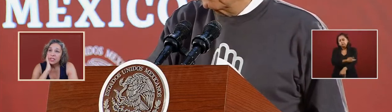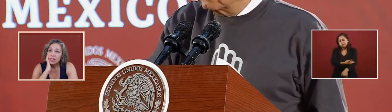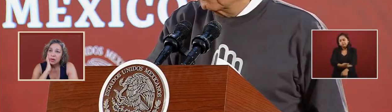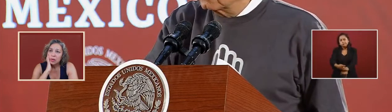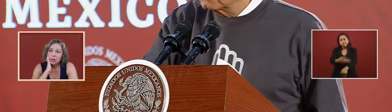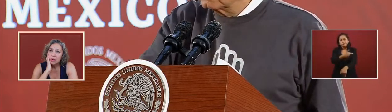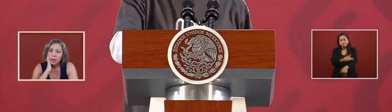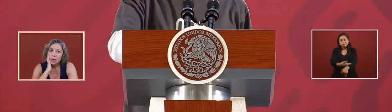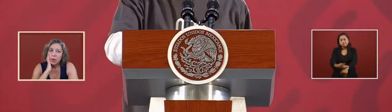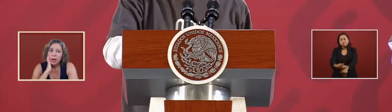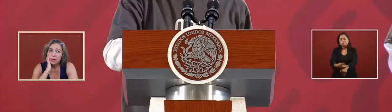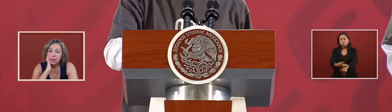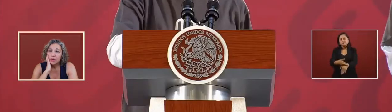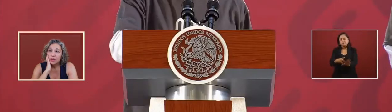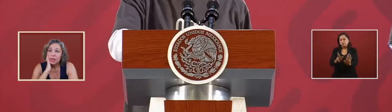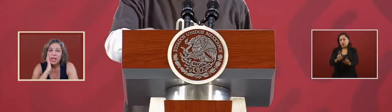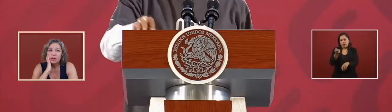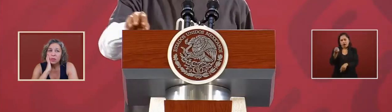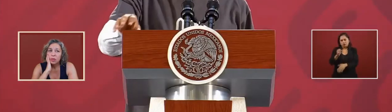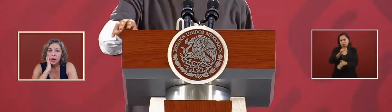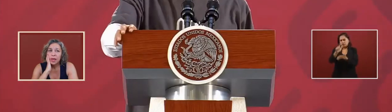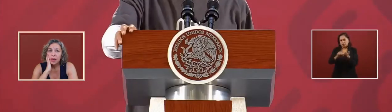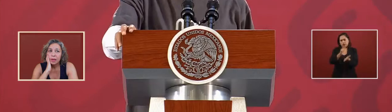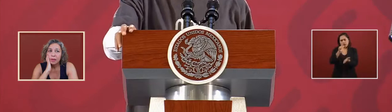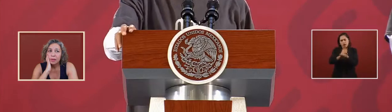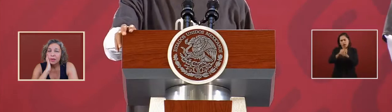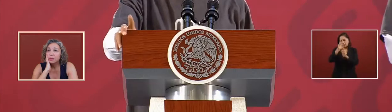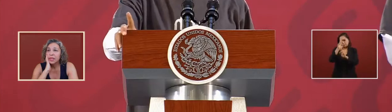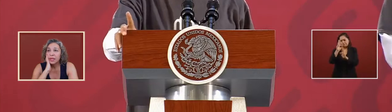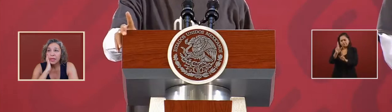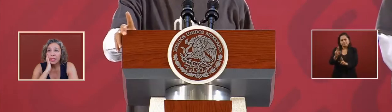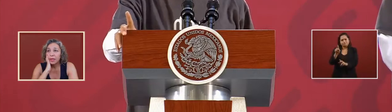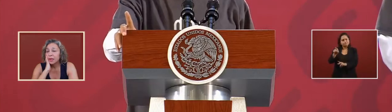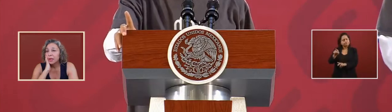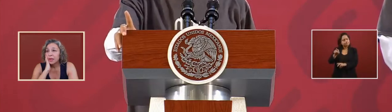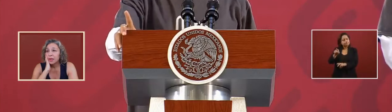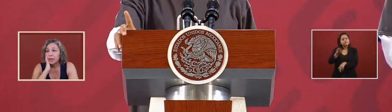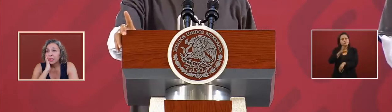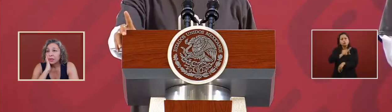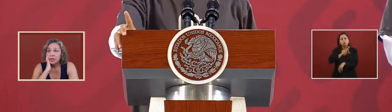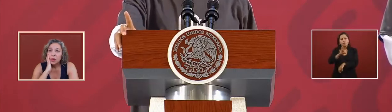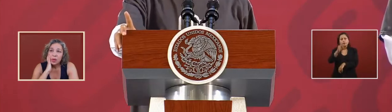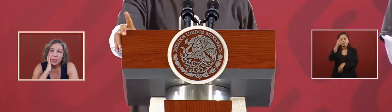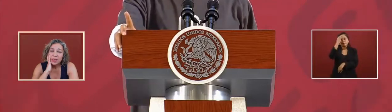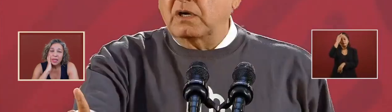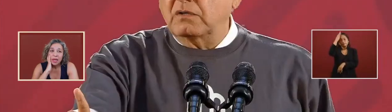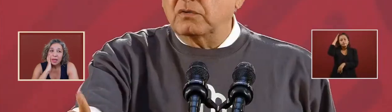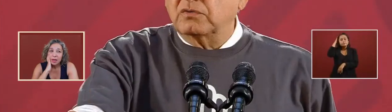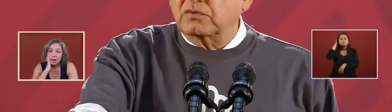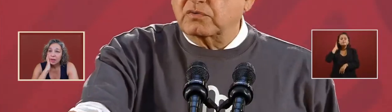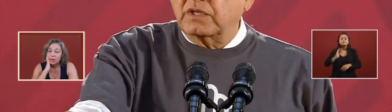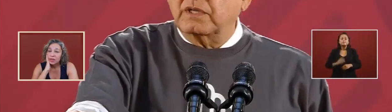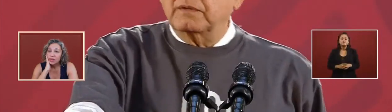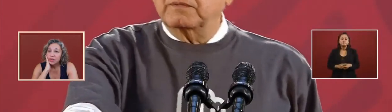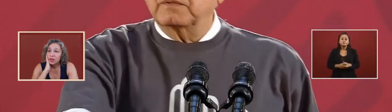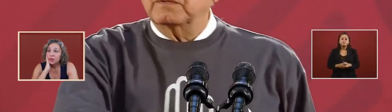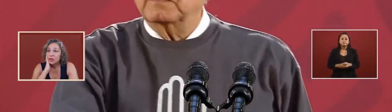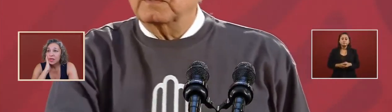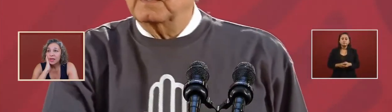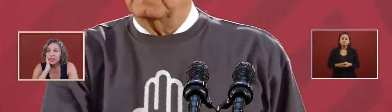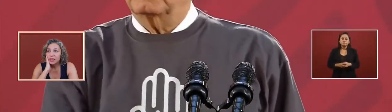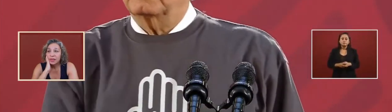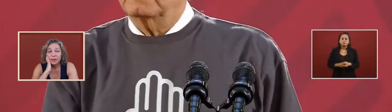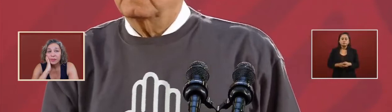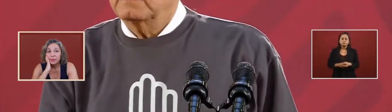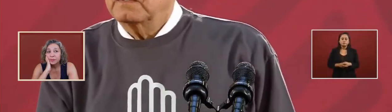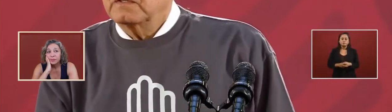it's a whole wrapped legal way completely so what do I say to those